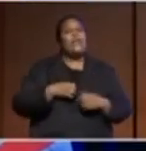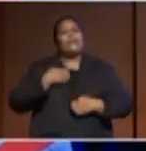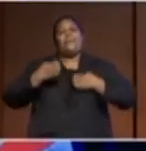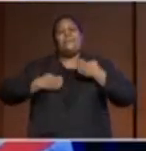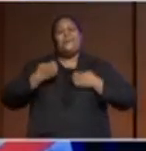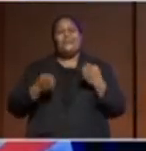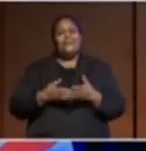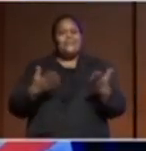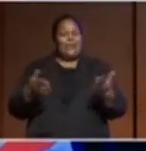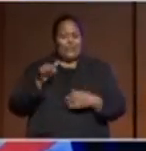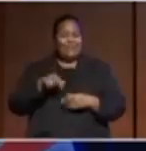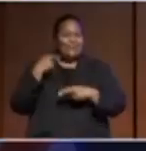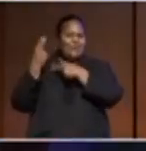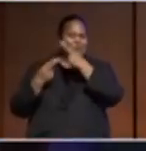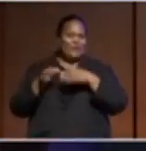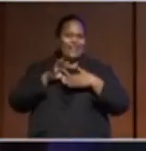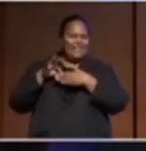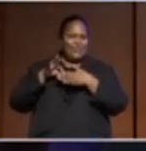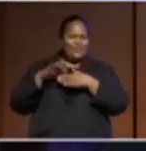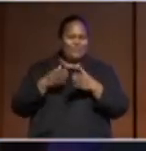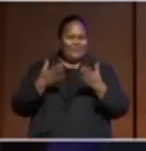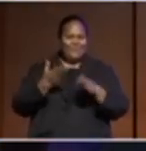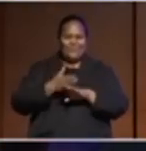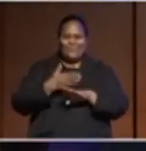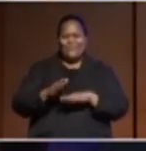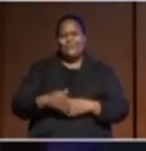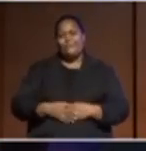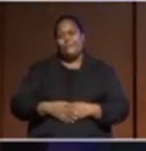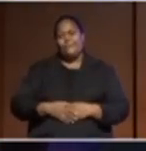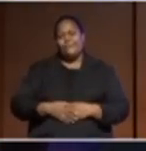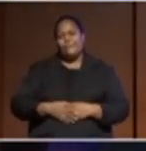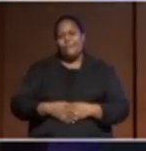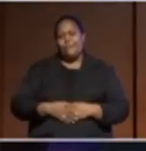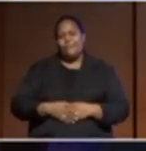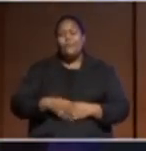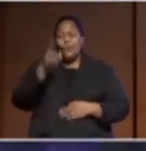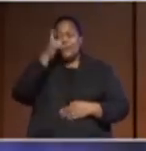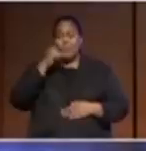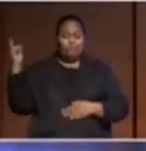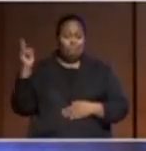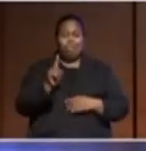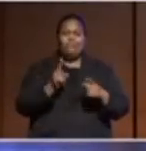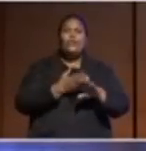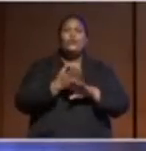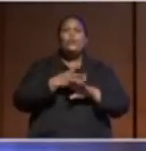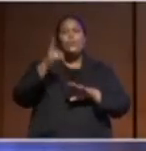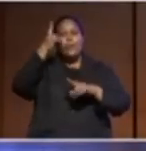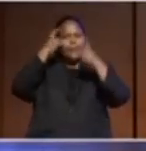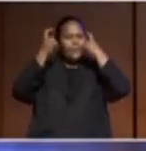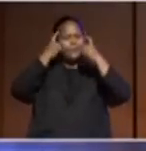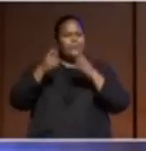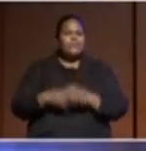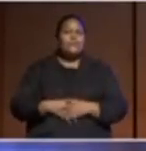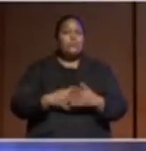this generation of leadership that's emerging. And so as you campaign and canvass these new ideas, I think, you know, those in the